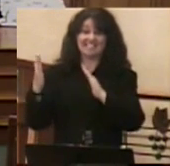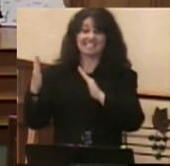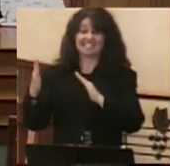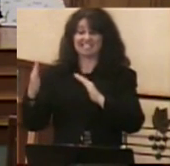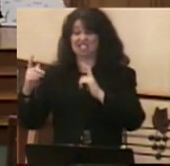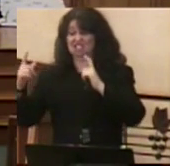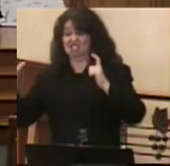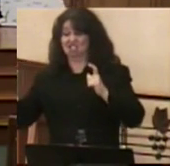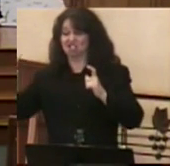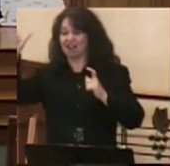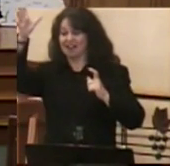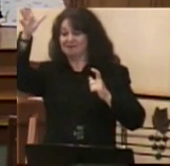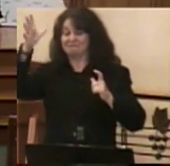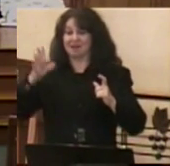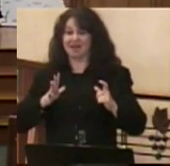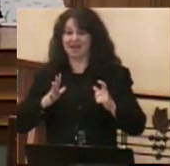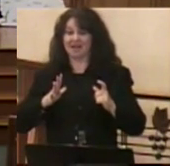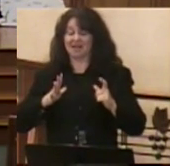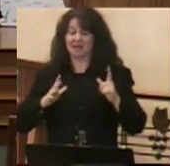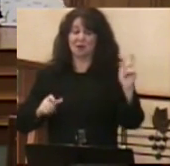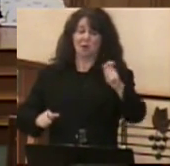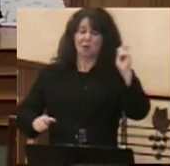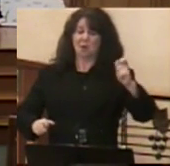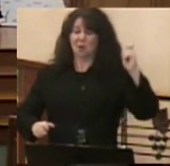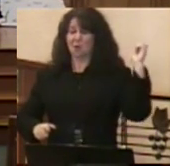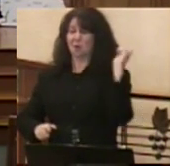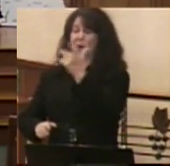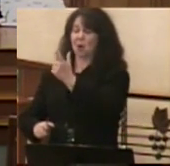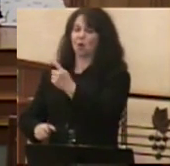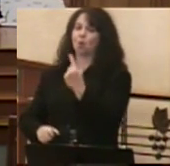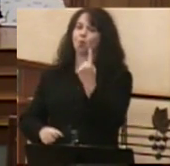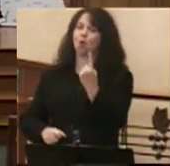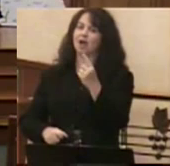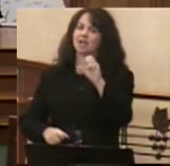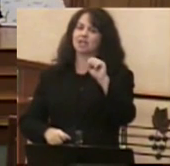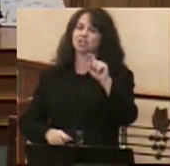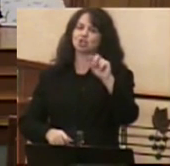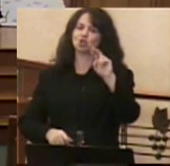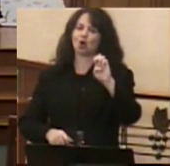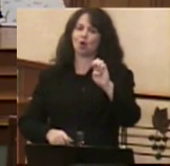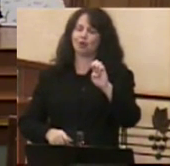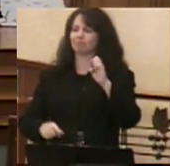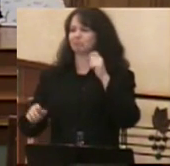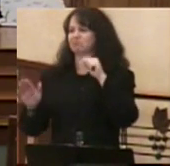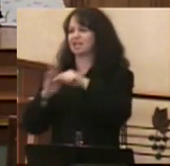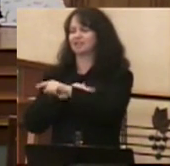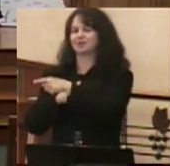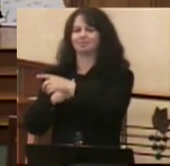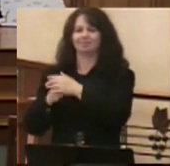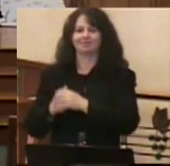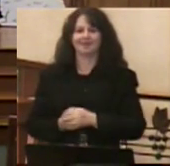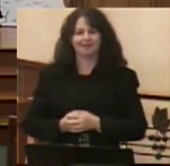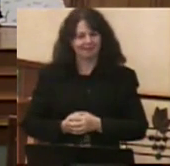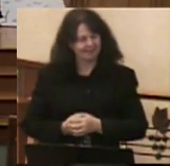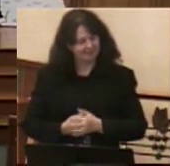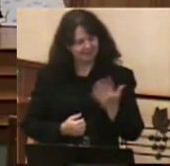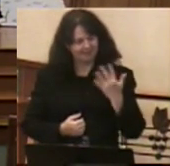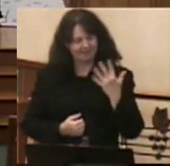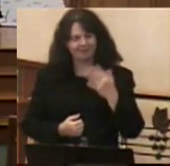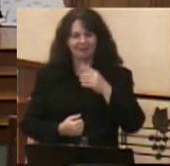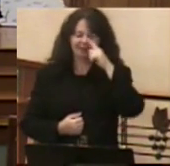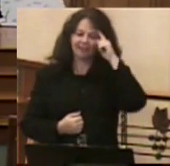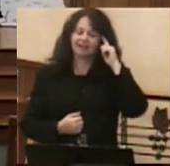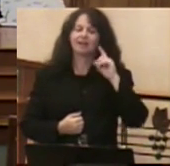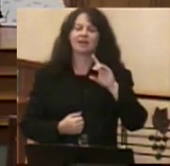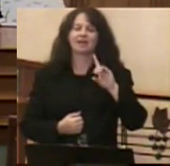fells him with just one smooth stone. Goliath, likely seeing this boy approach him, had